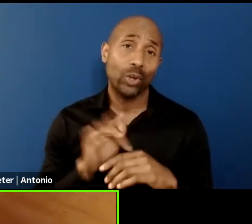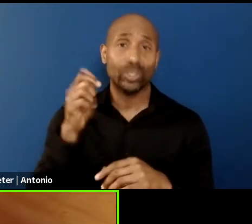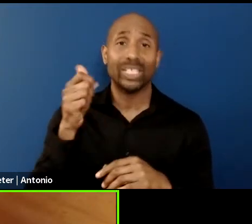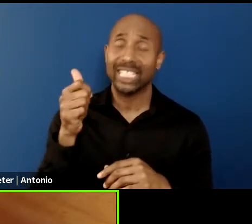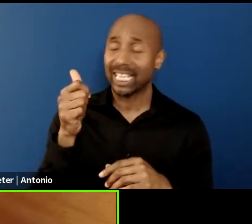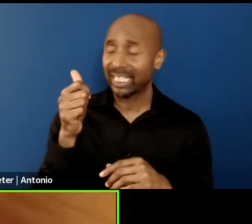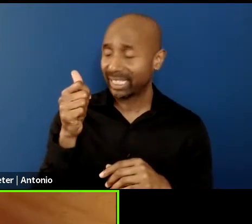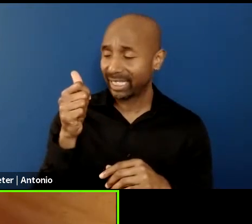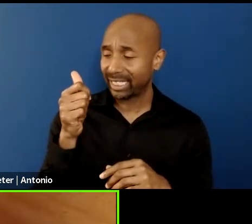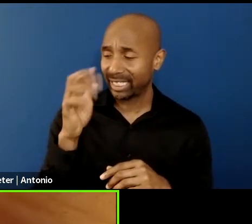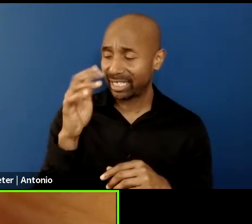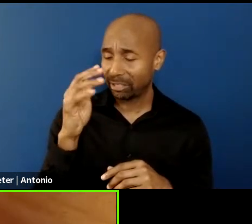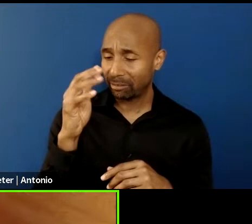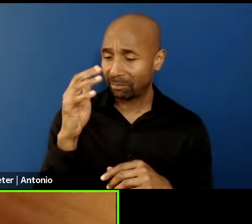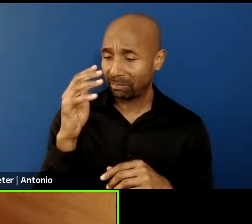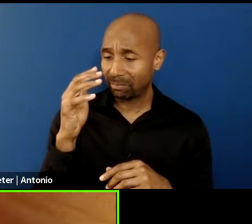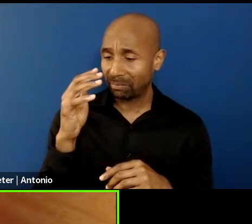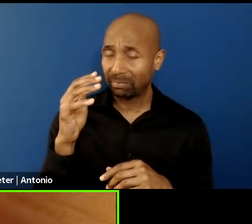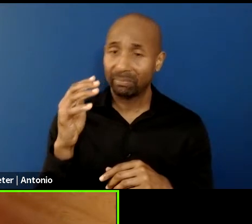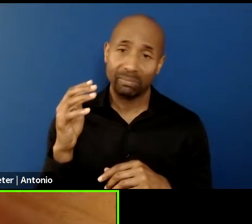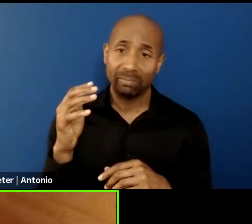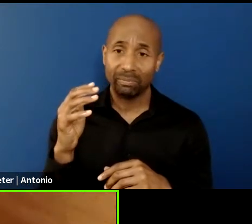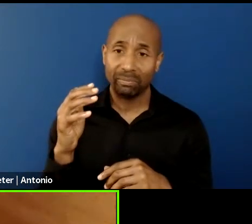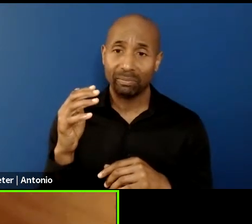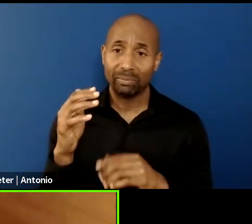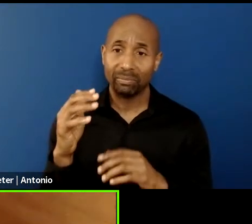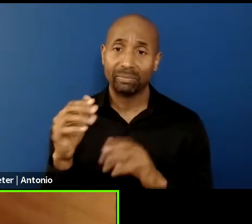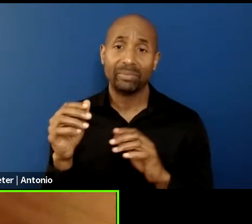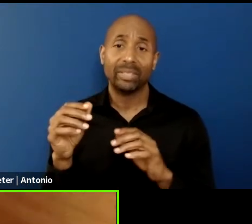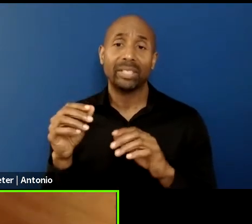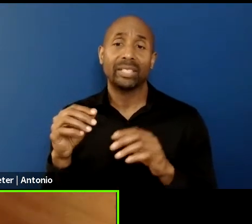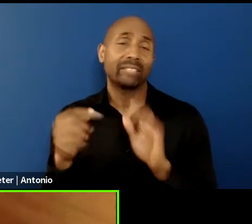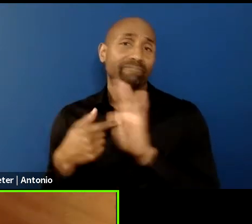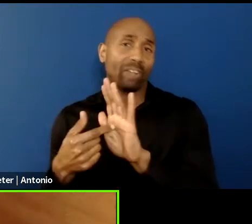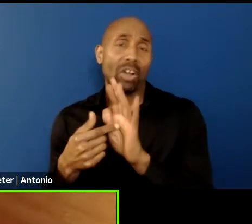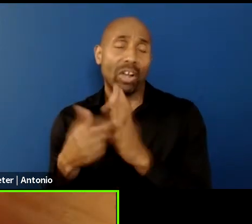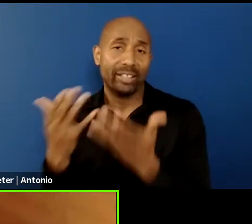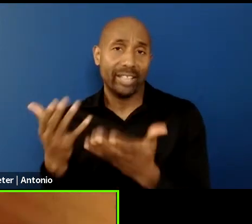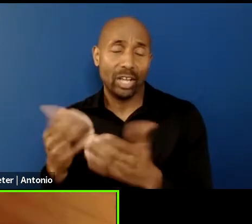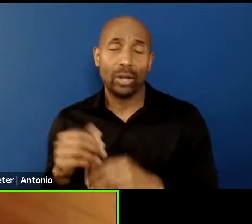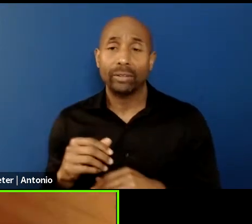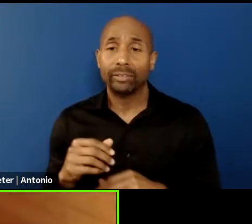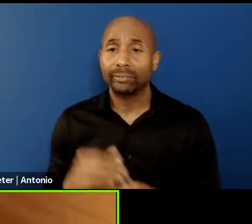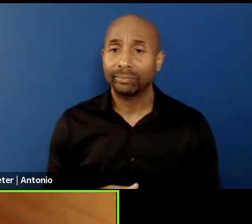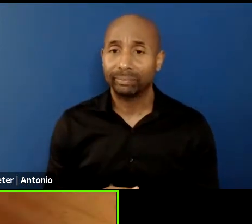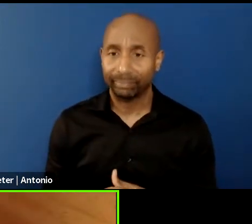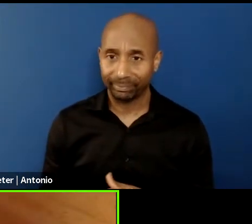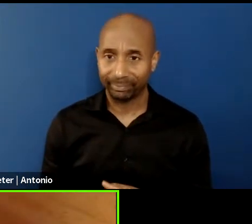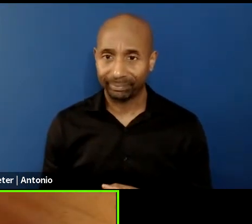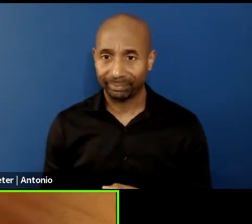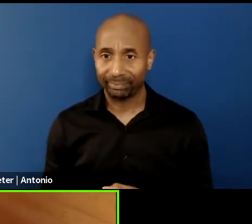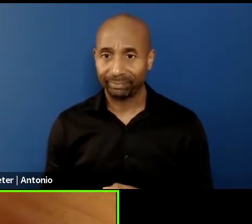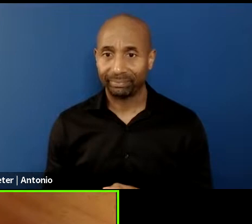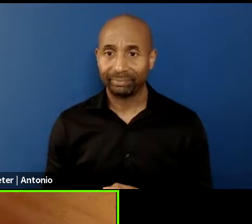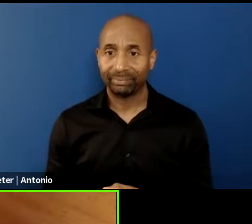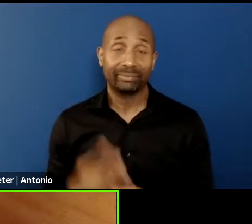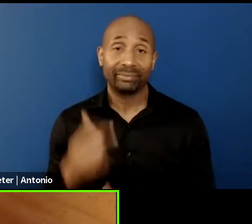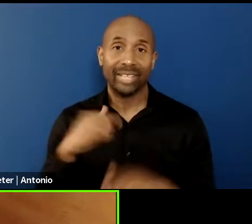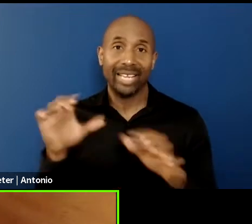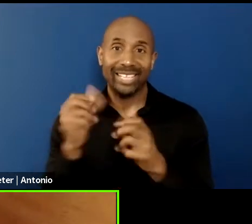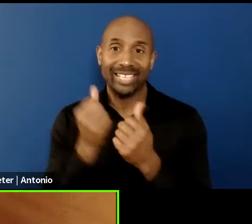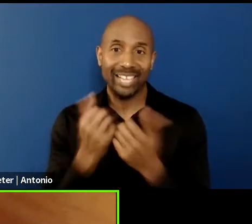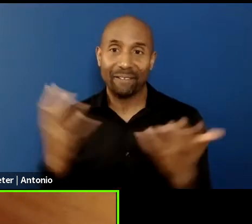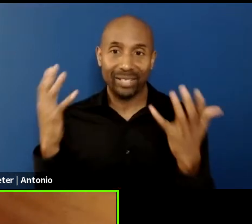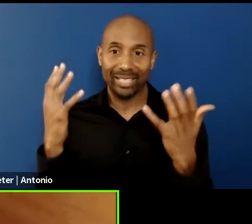I think it was probably the first fair or something. So I did the statement. And then I did, I think, I think I basically did everything, right?